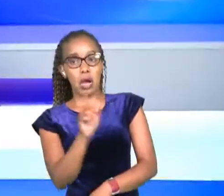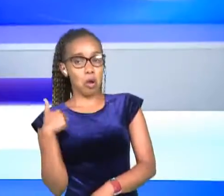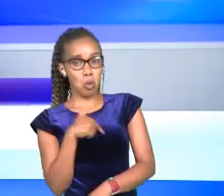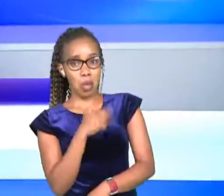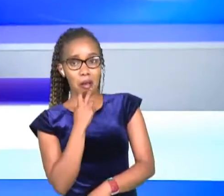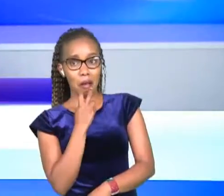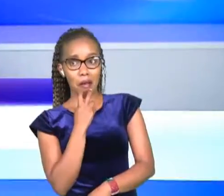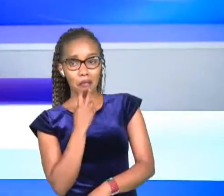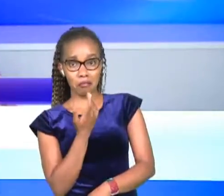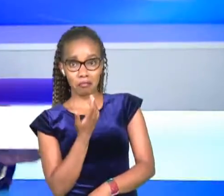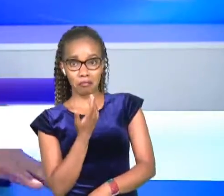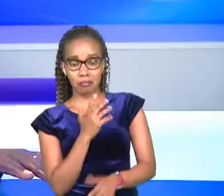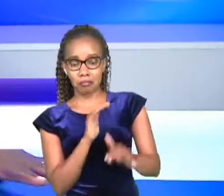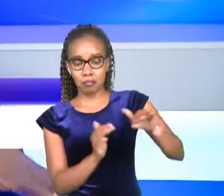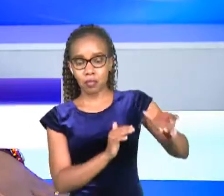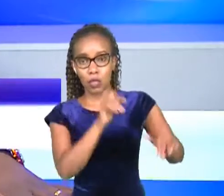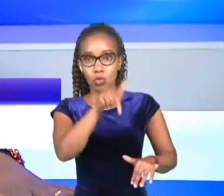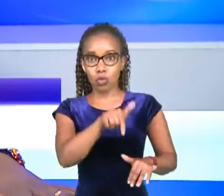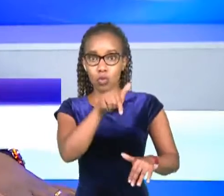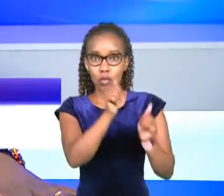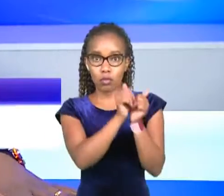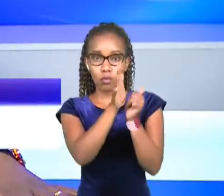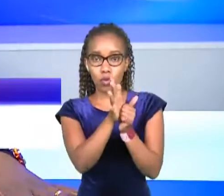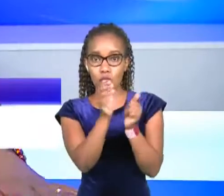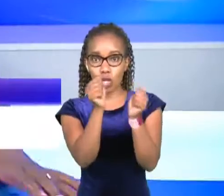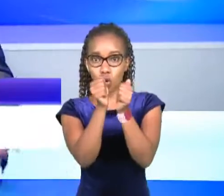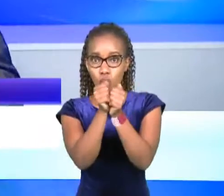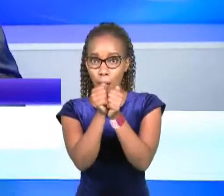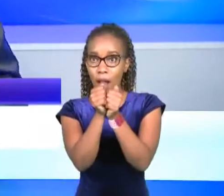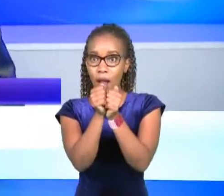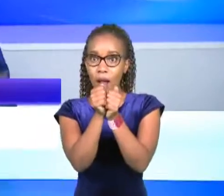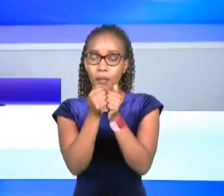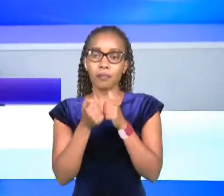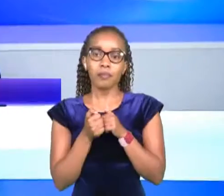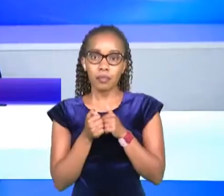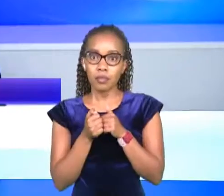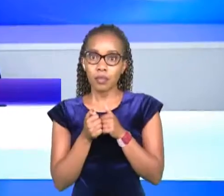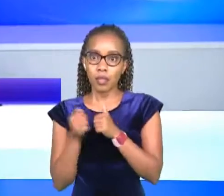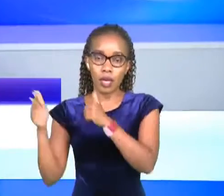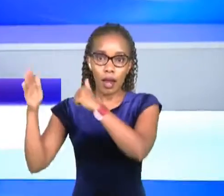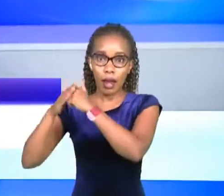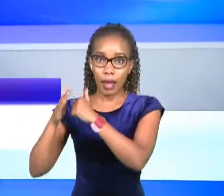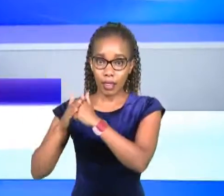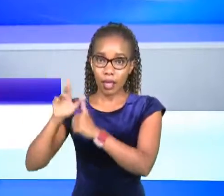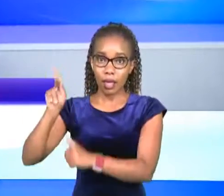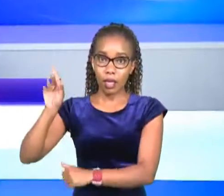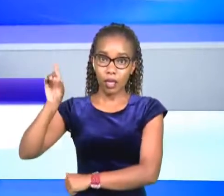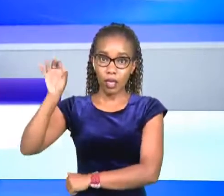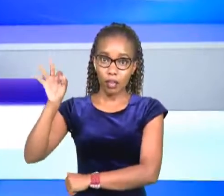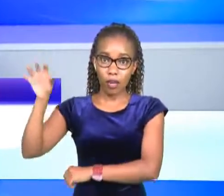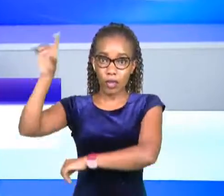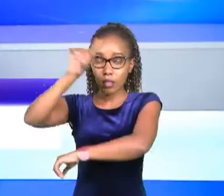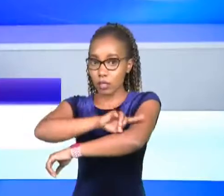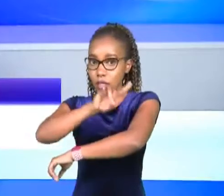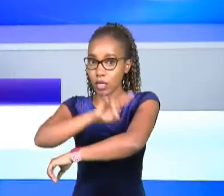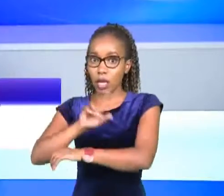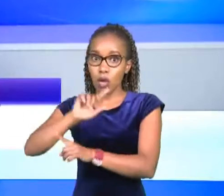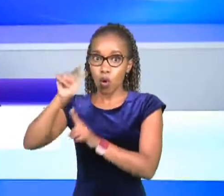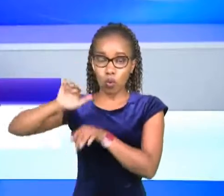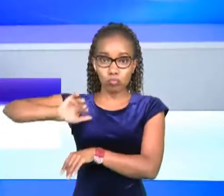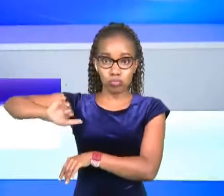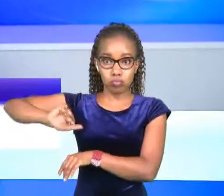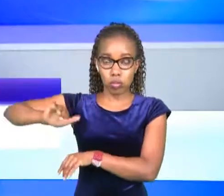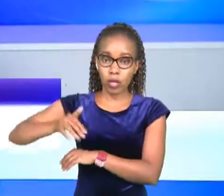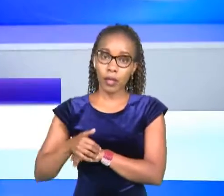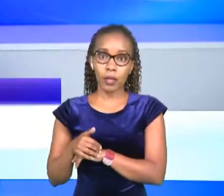now today the 14th of october marks the ninth kenya defense forces day a day set aside to commemorate